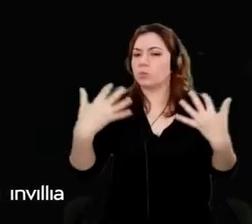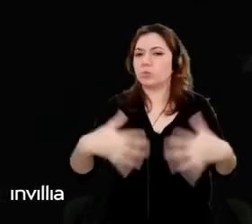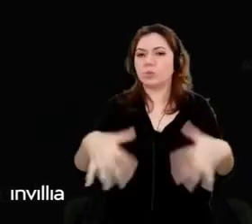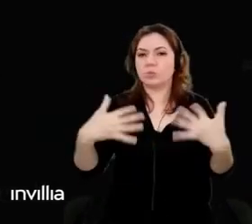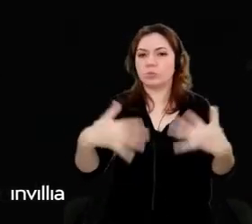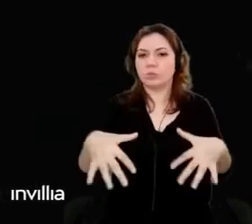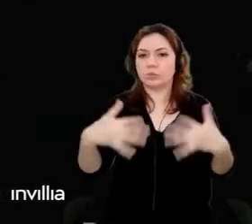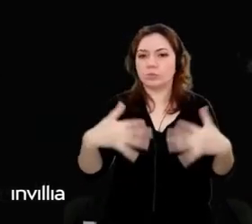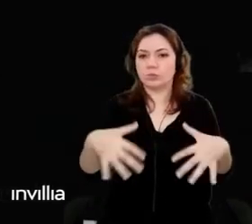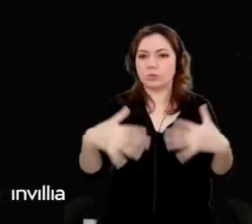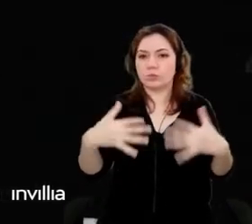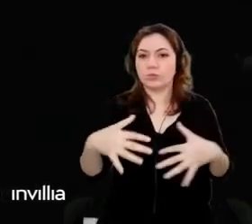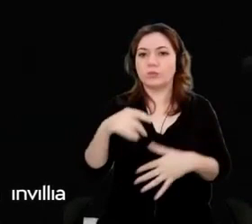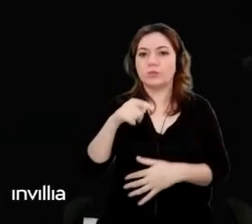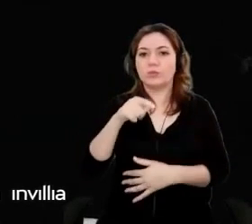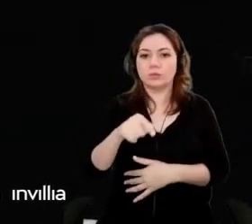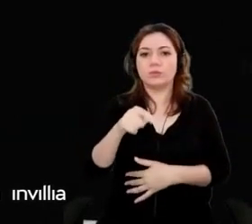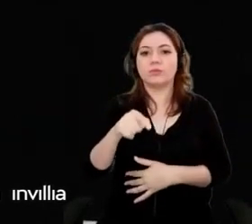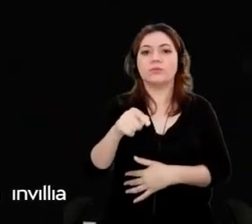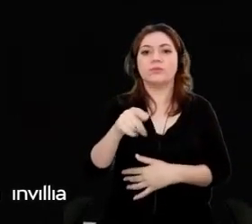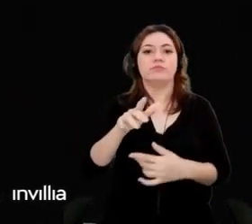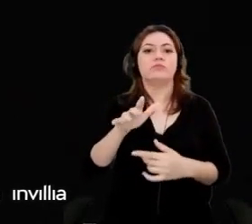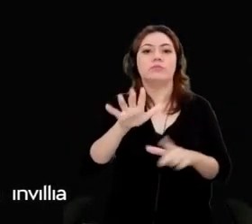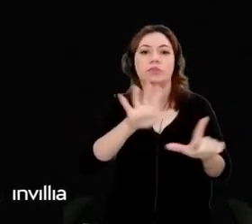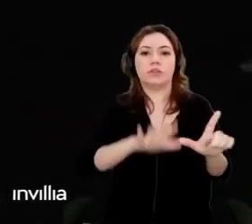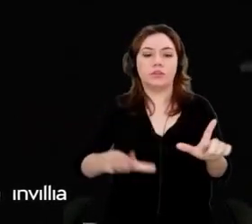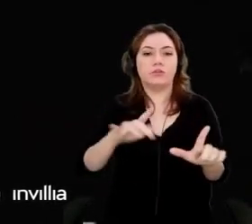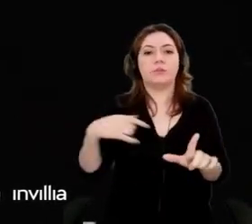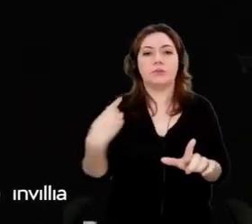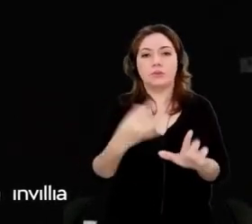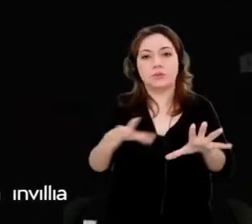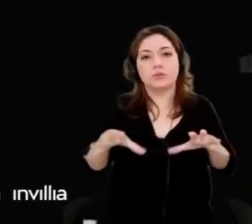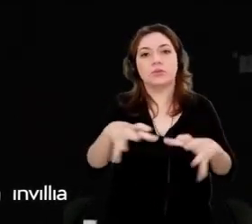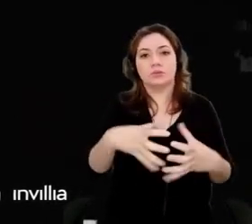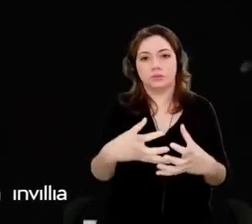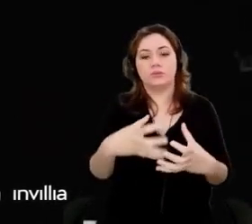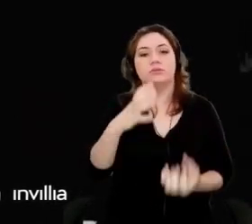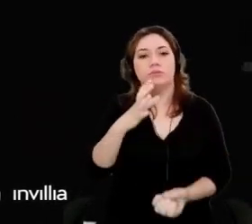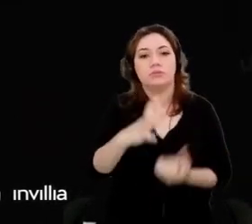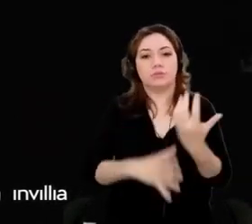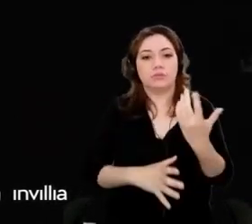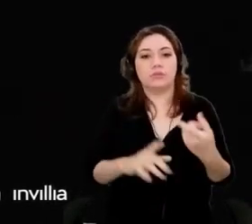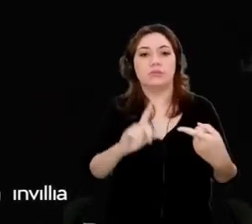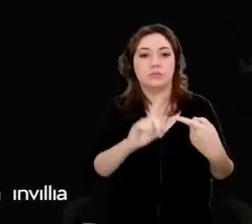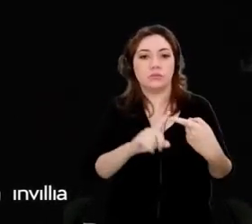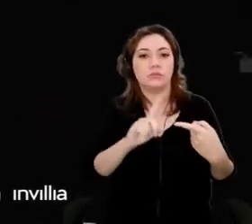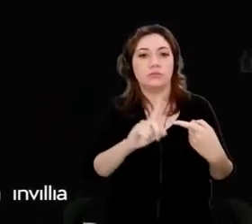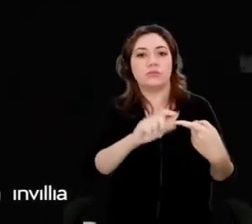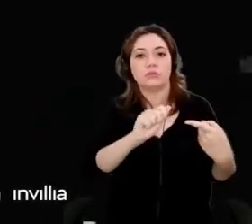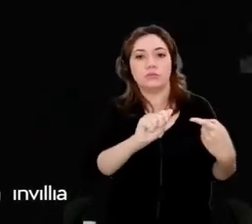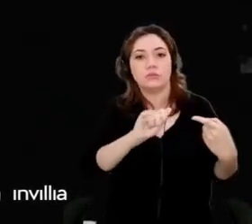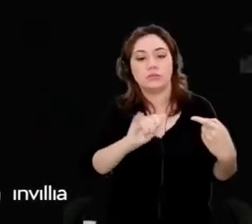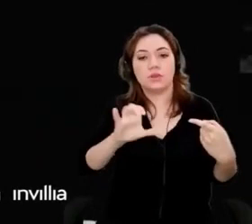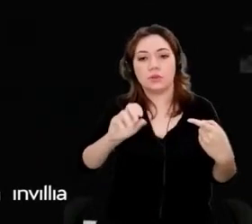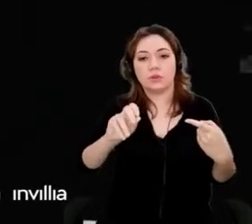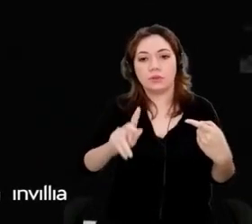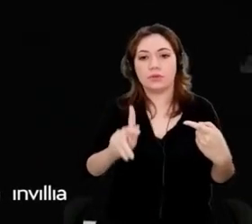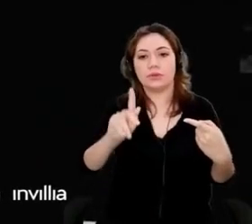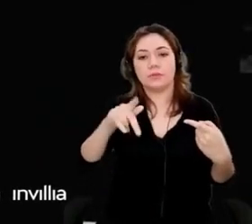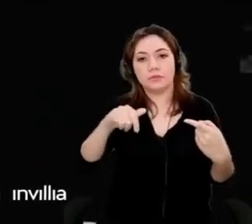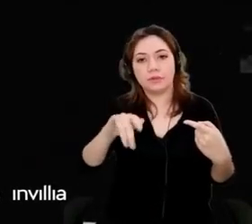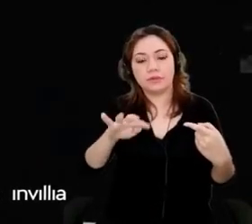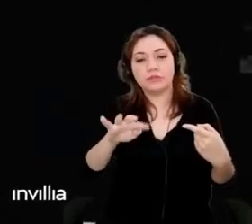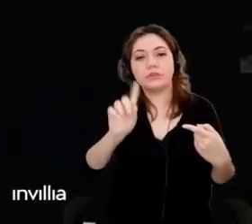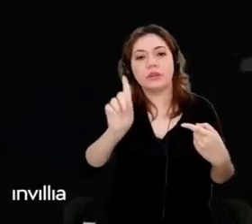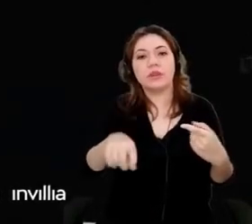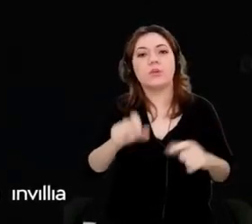have built. The first one, AI Cockpit, is focused on improving the whole